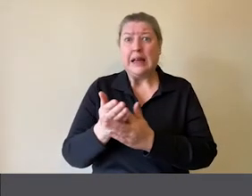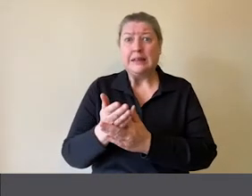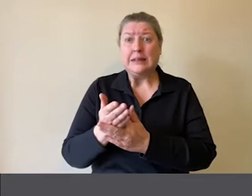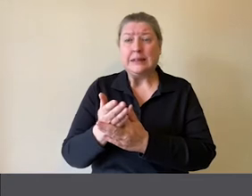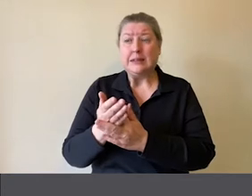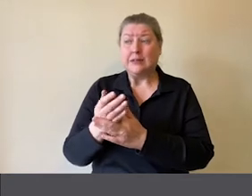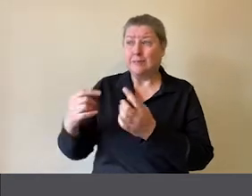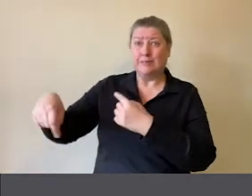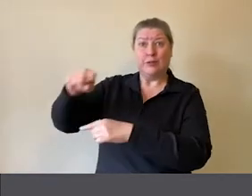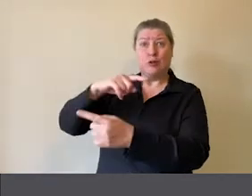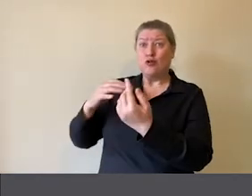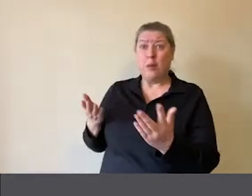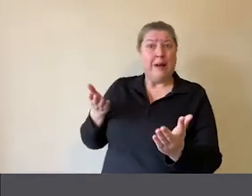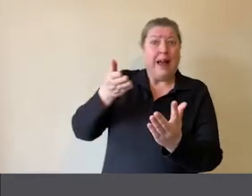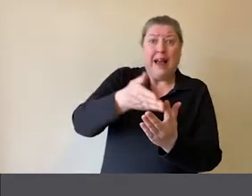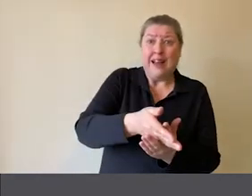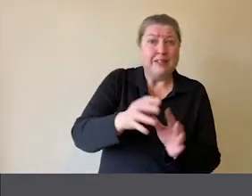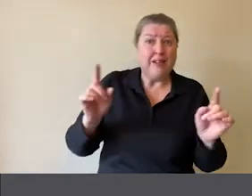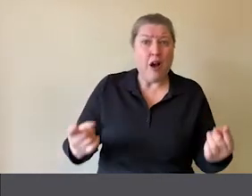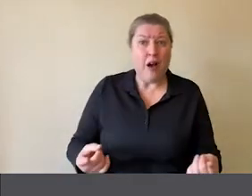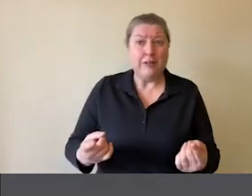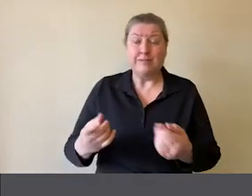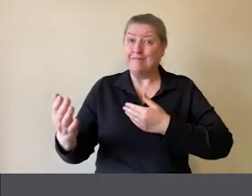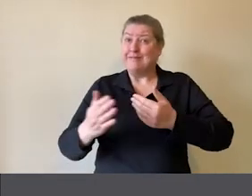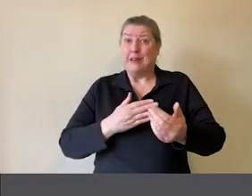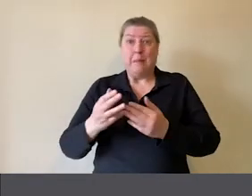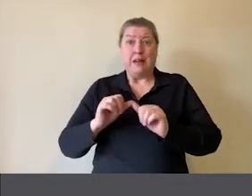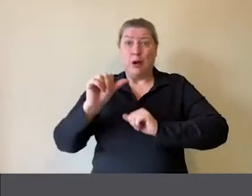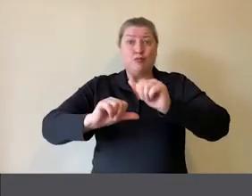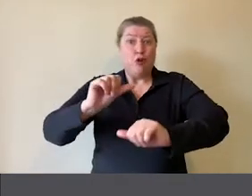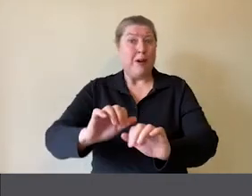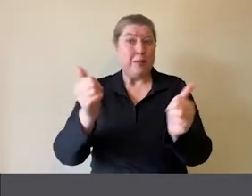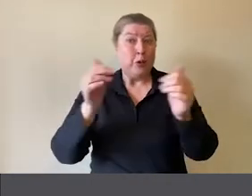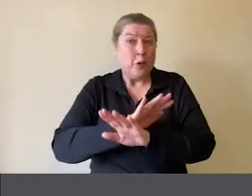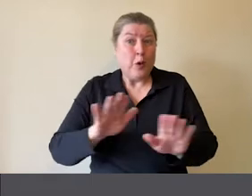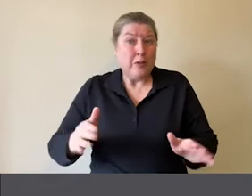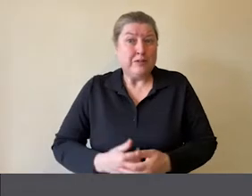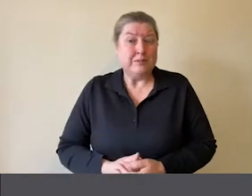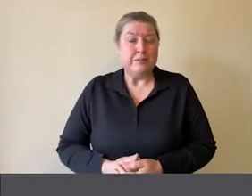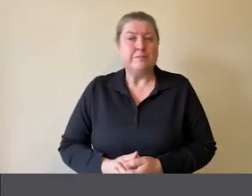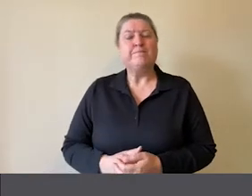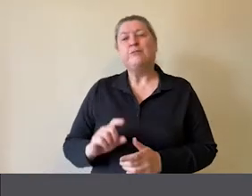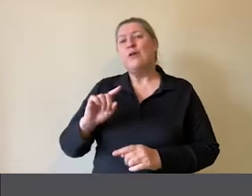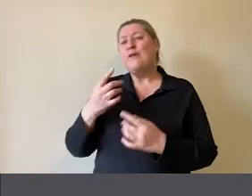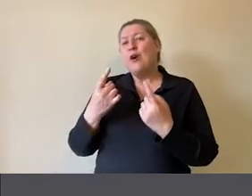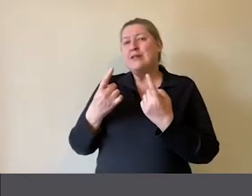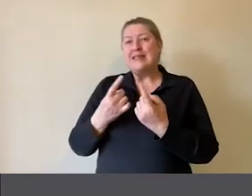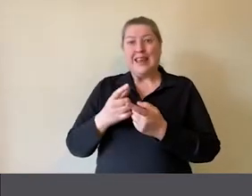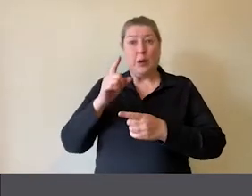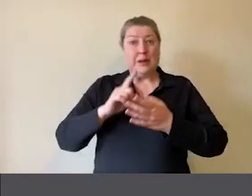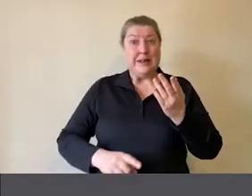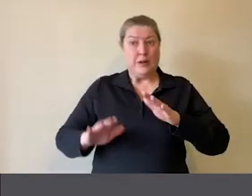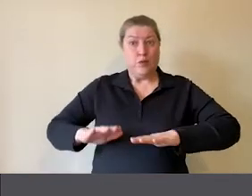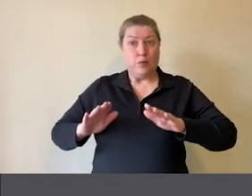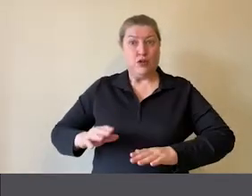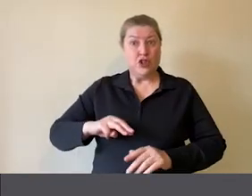get to you it doesn't matter how good your program is. So one of the first things we did at the British Museum when we were looking to